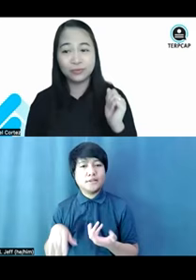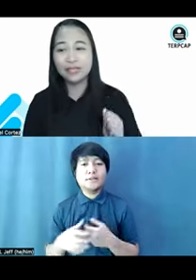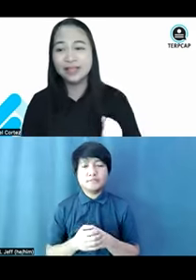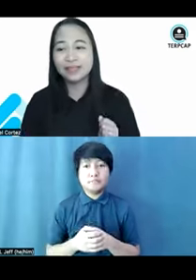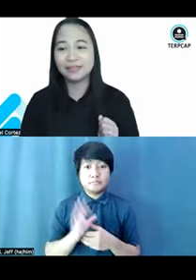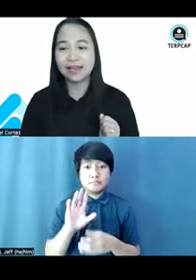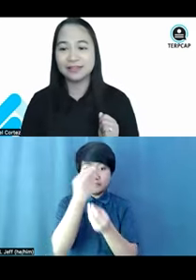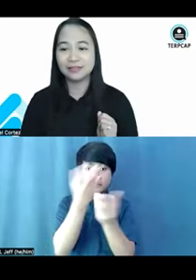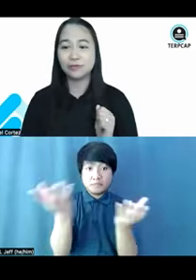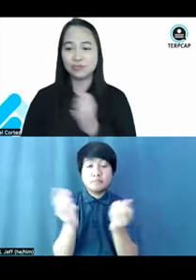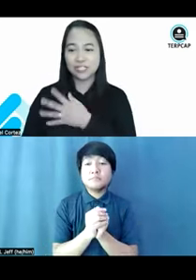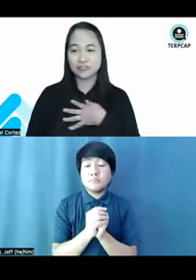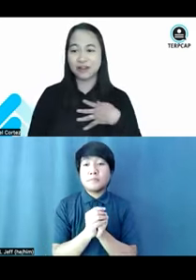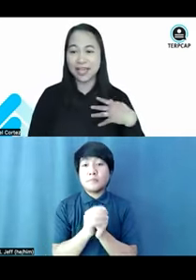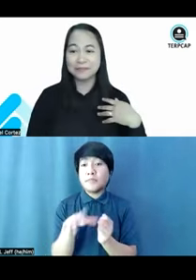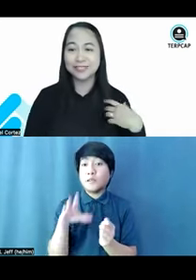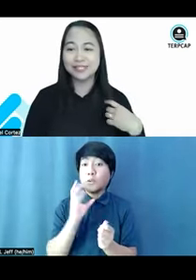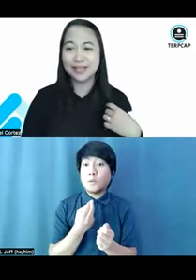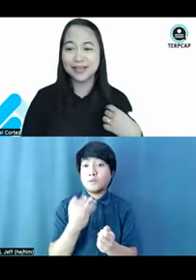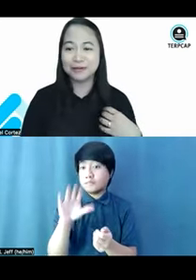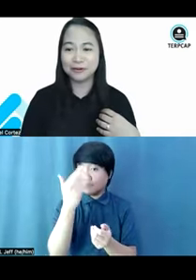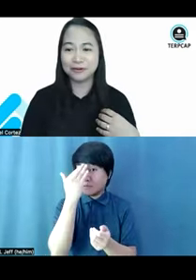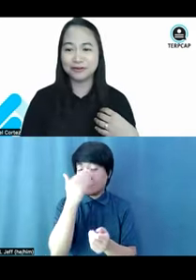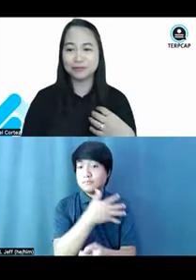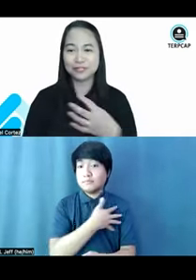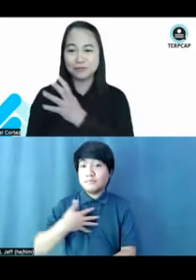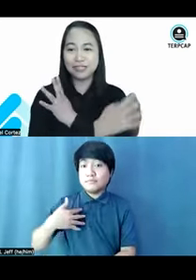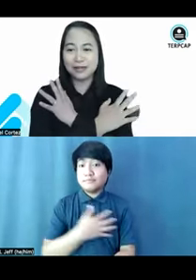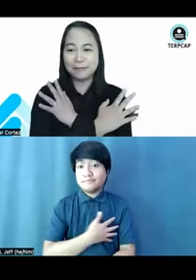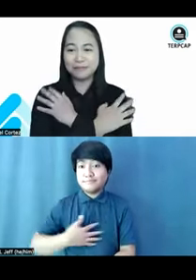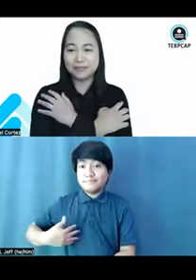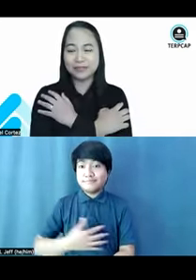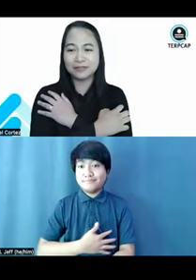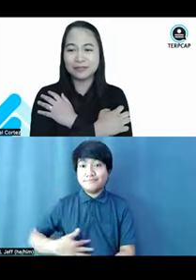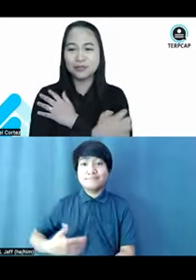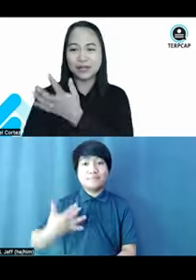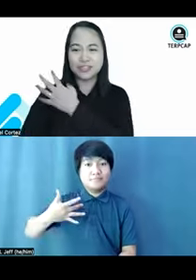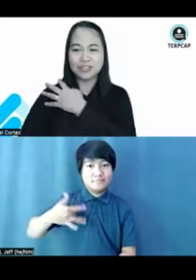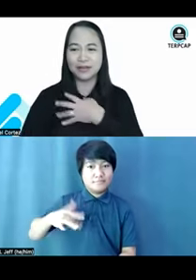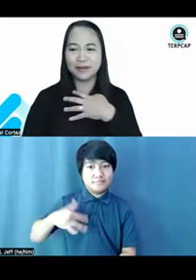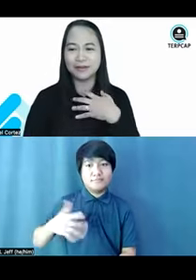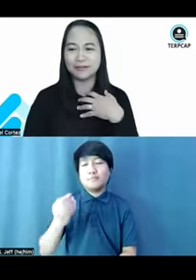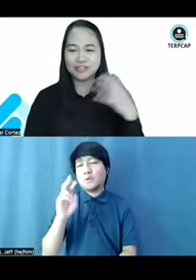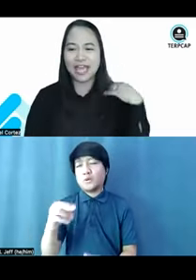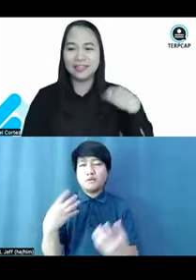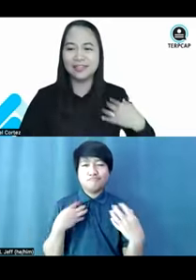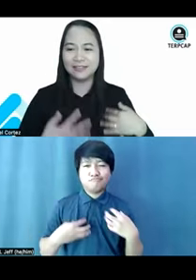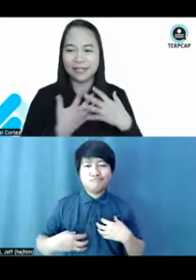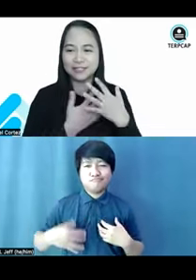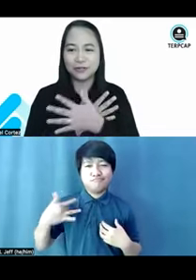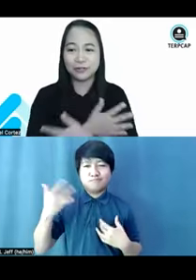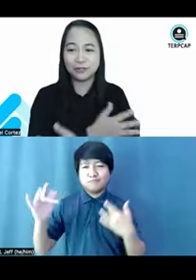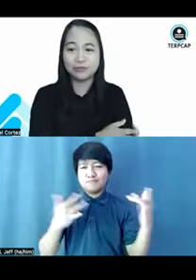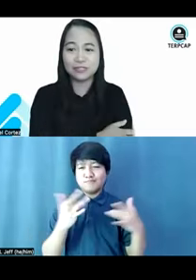did you know that those with stripes or those with too much shining